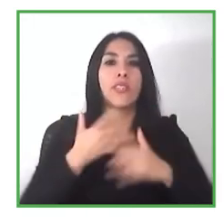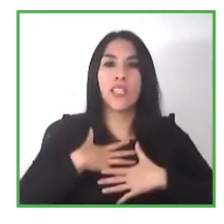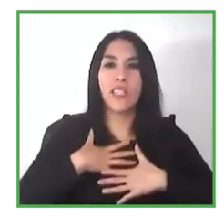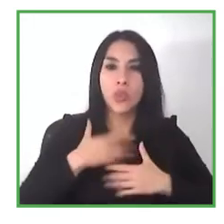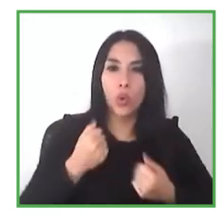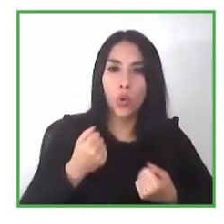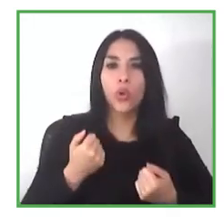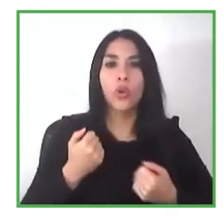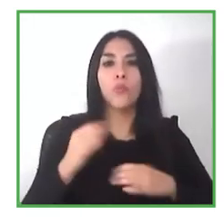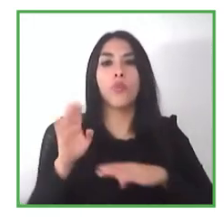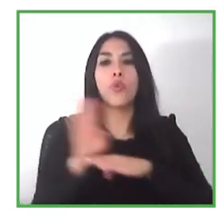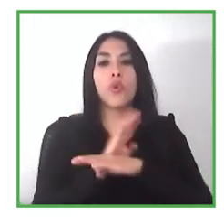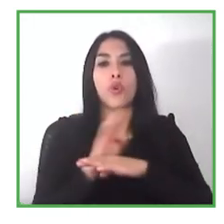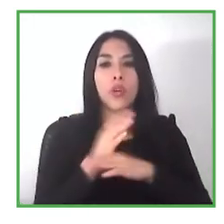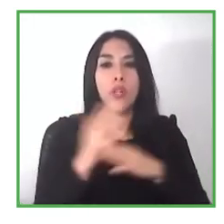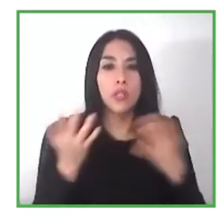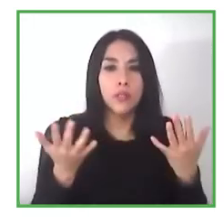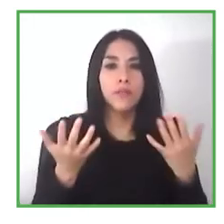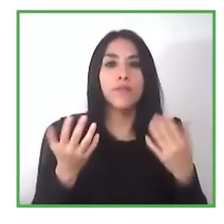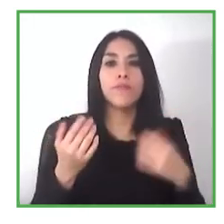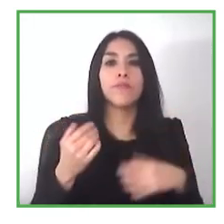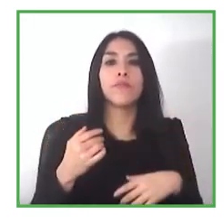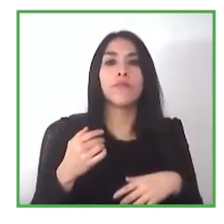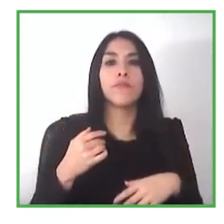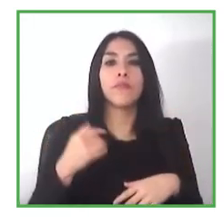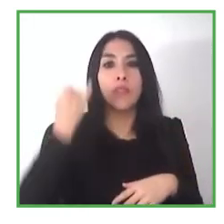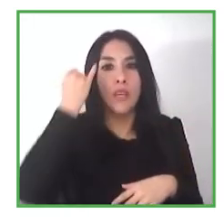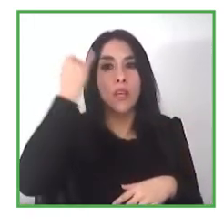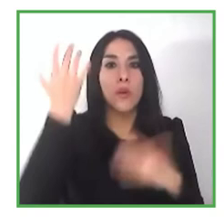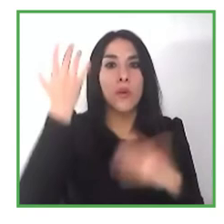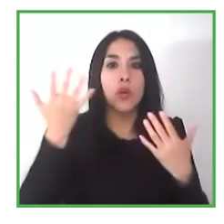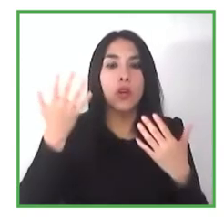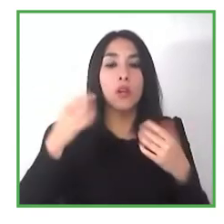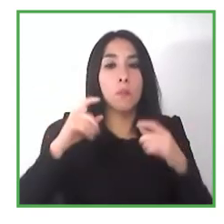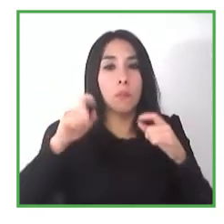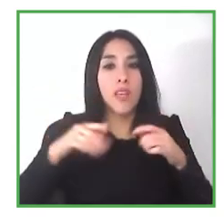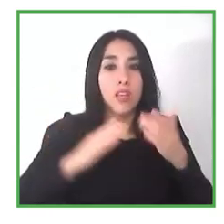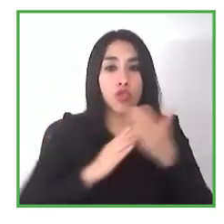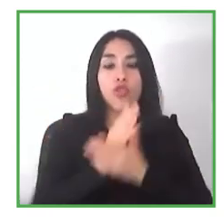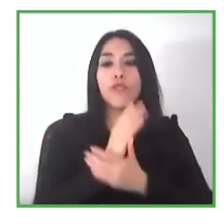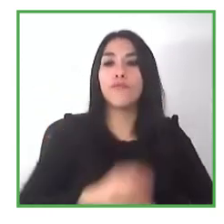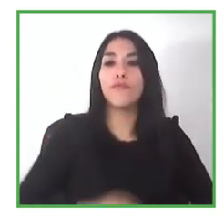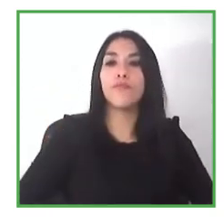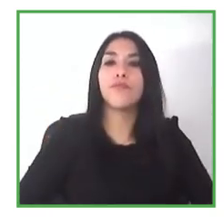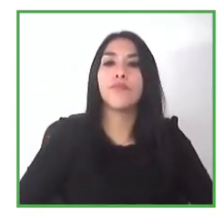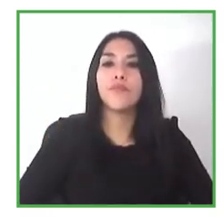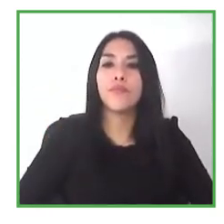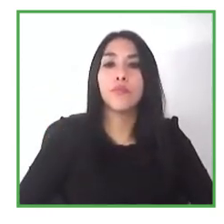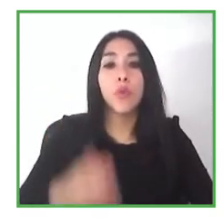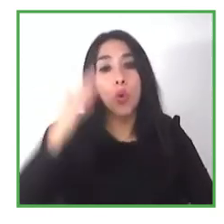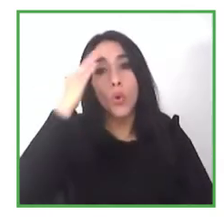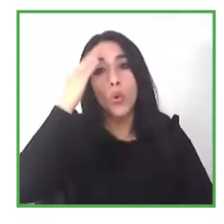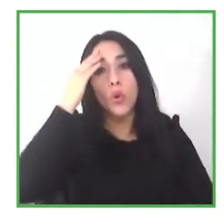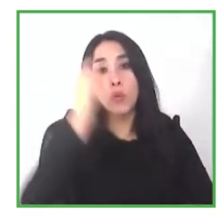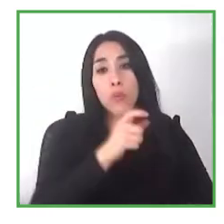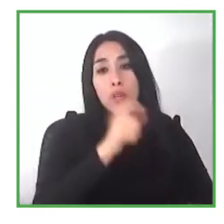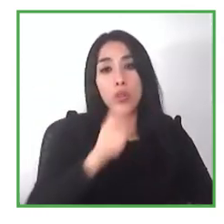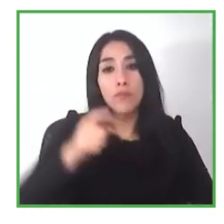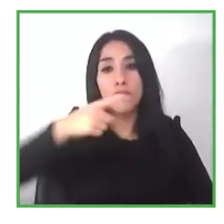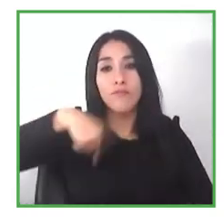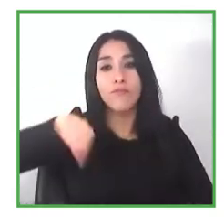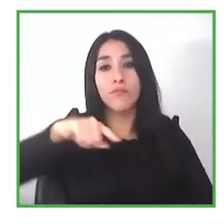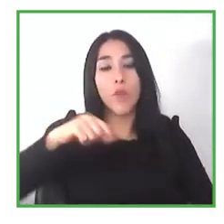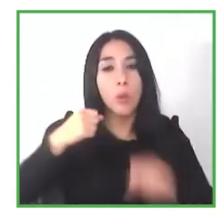people we support and by the people we support talk to them about their lived experience of what it feels like to be discriminated